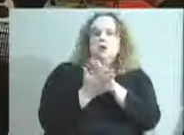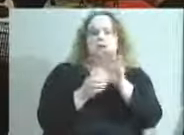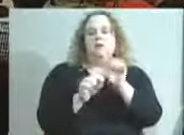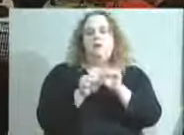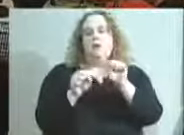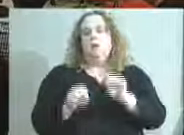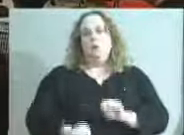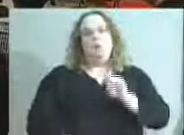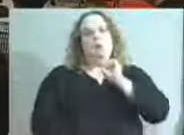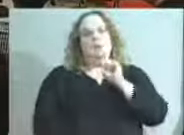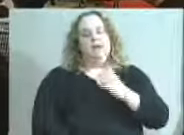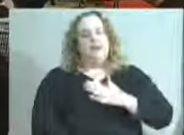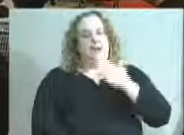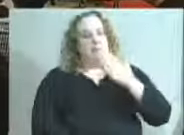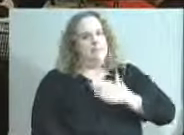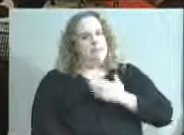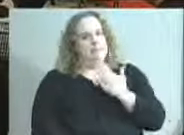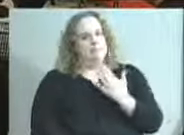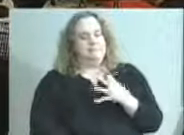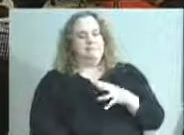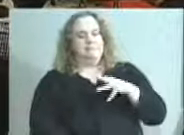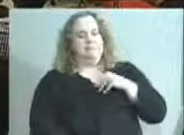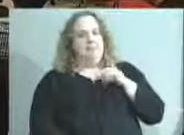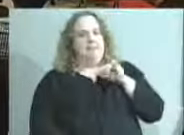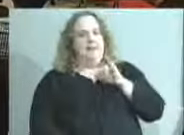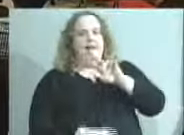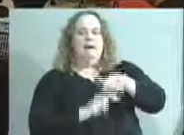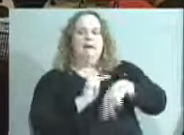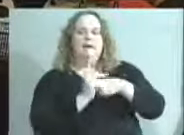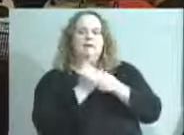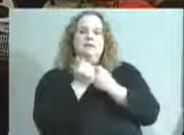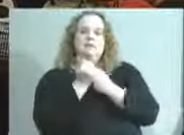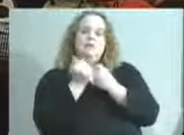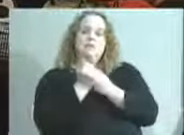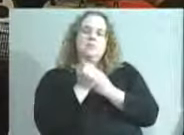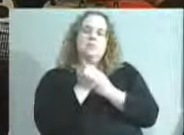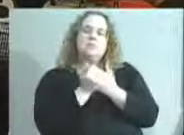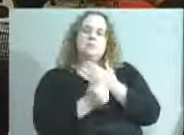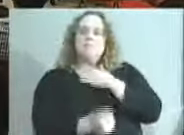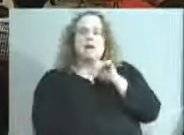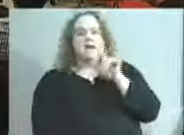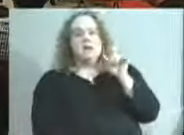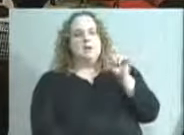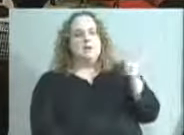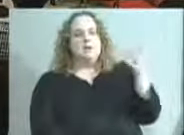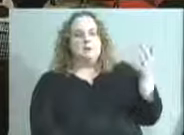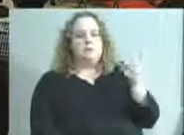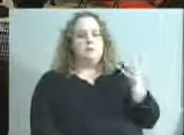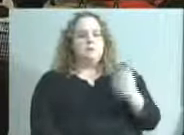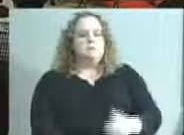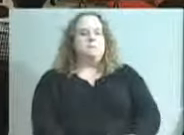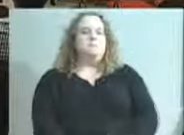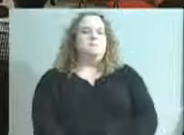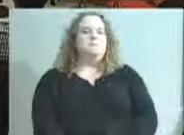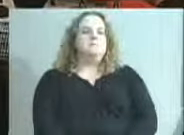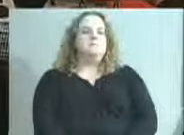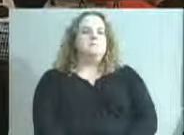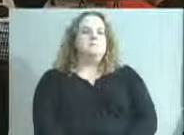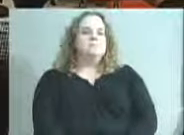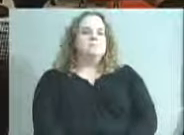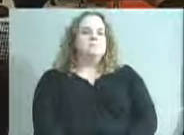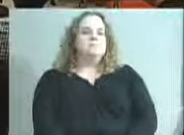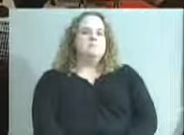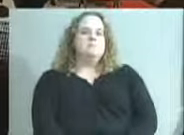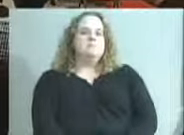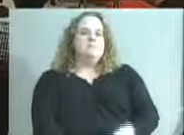to have that type of support. My question regarding this memorandum